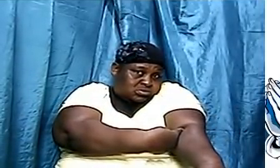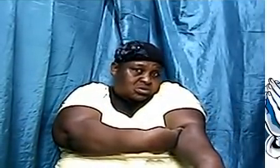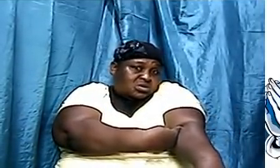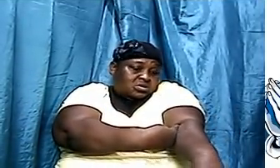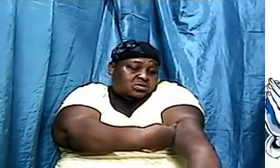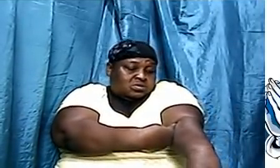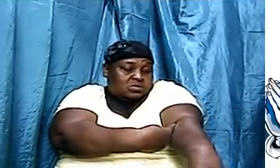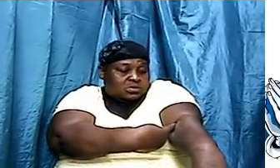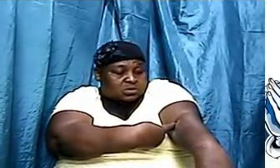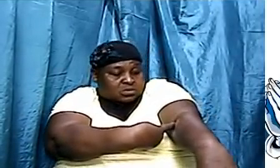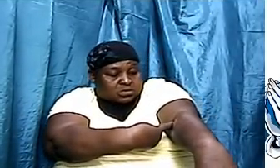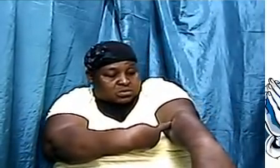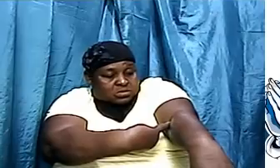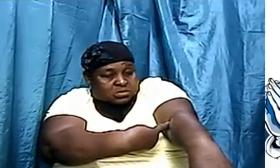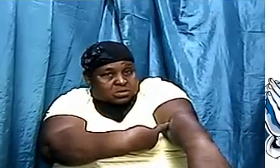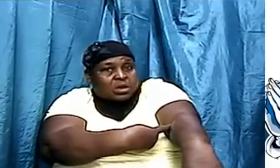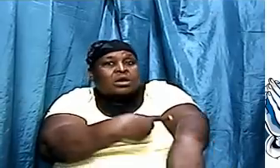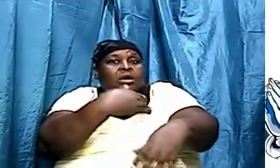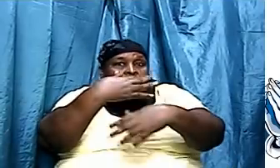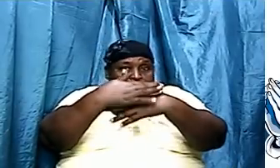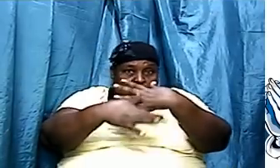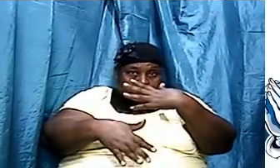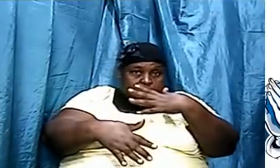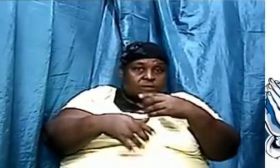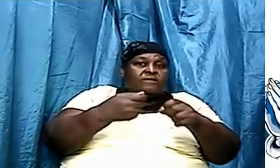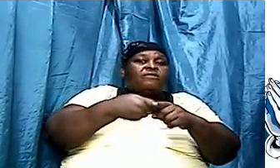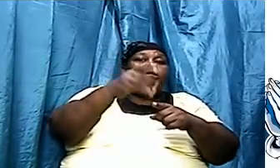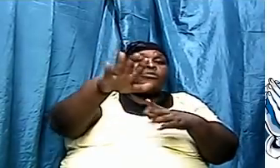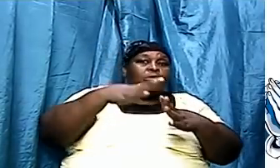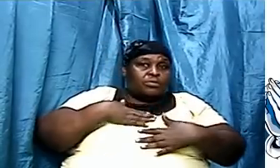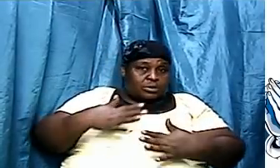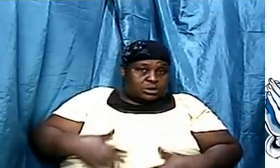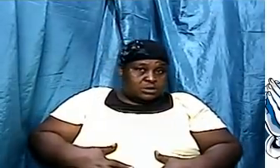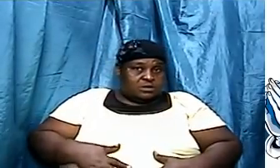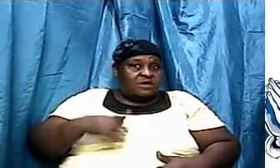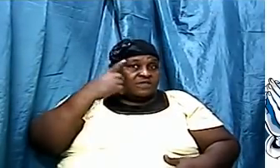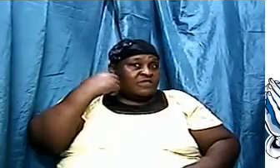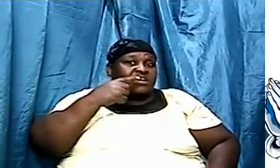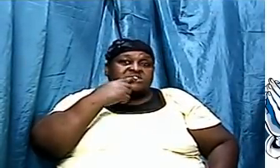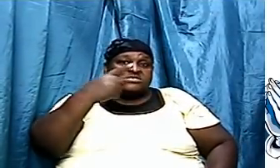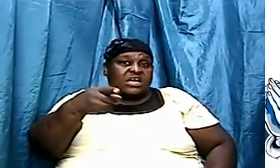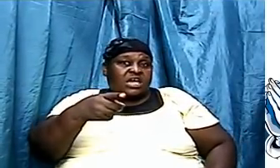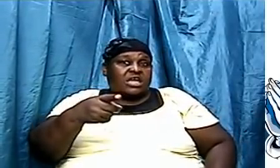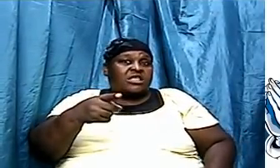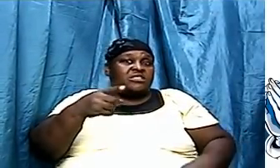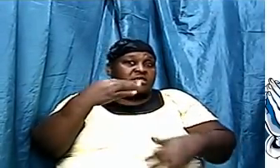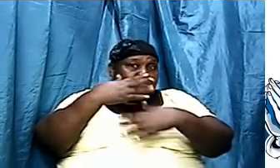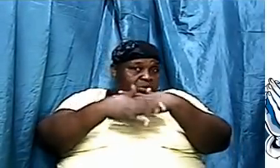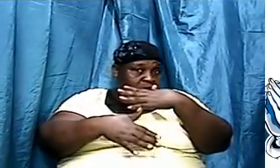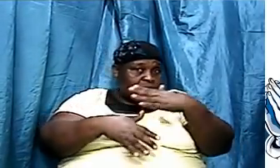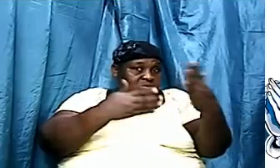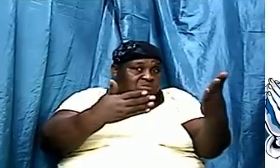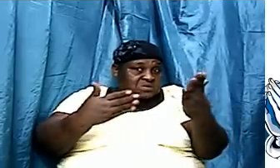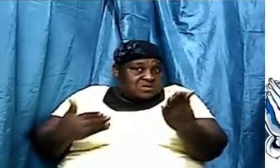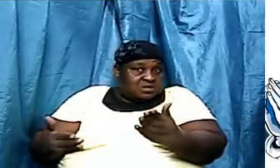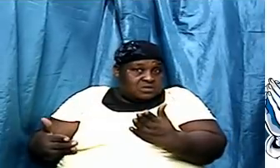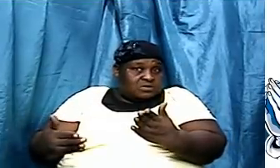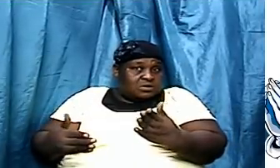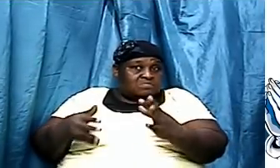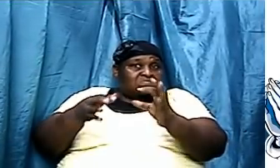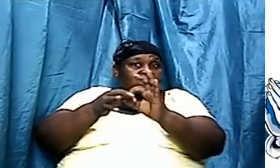of what they did? They drained the blood because they are saying that the blood was the carrier of disease.